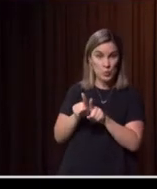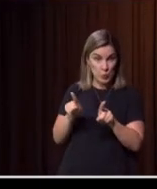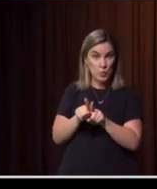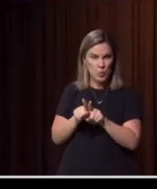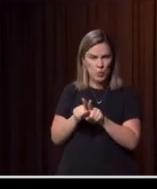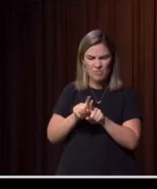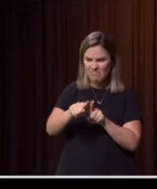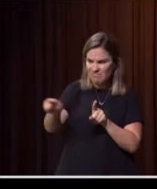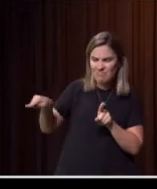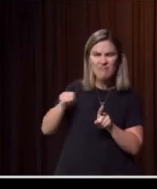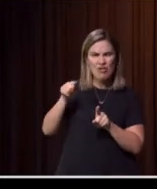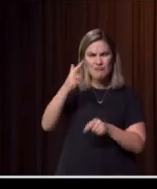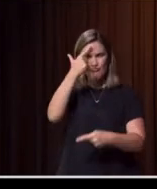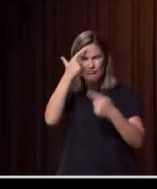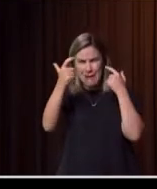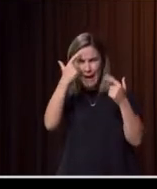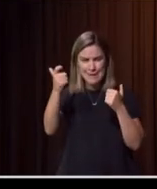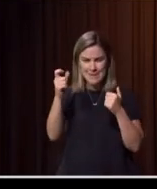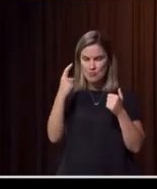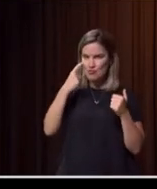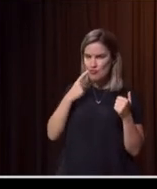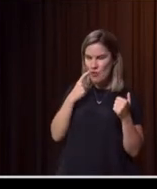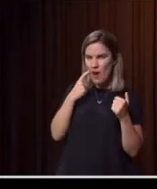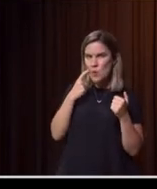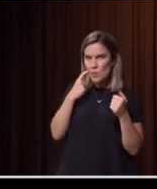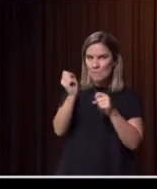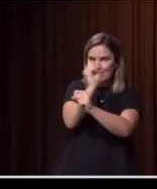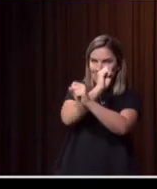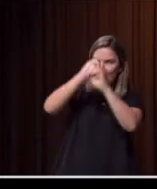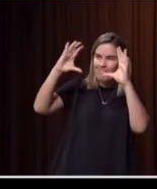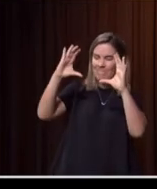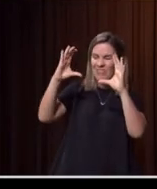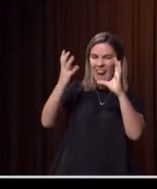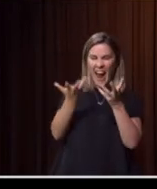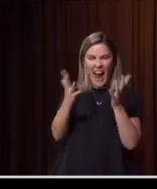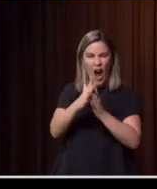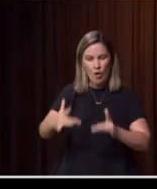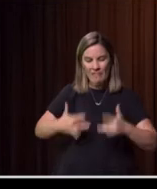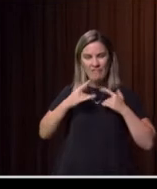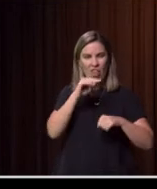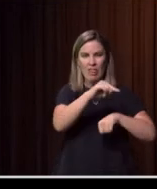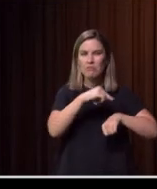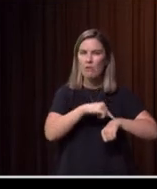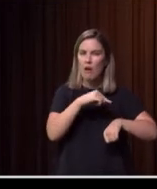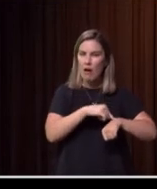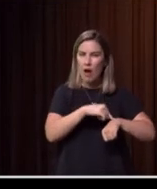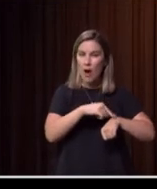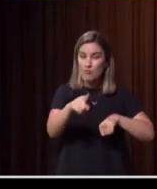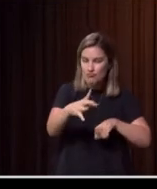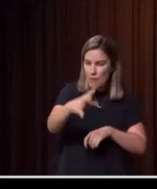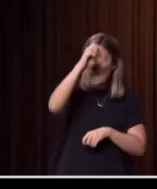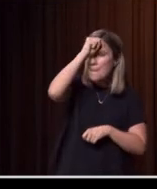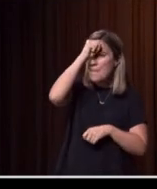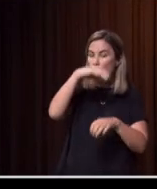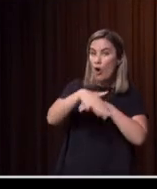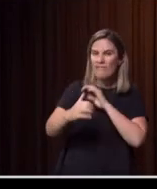together to capture moments that reflected how they were feeling, what they were thinking, what they remember during